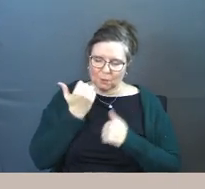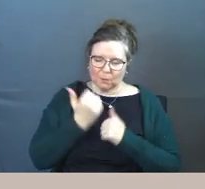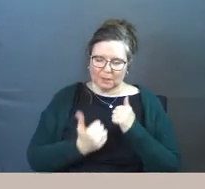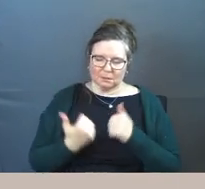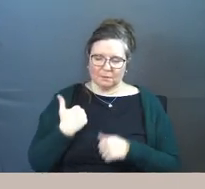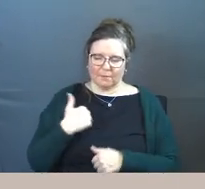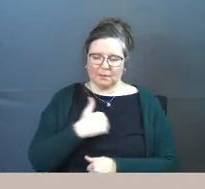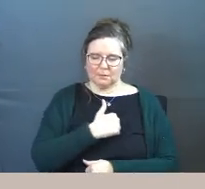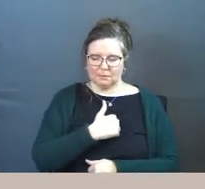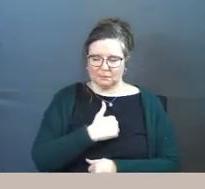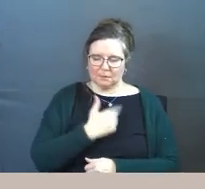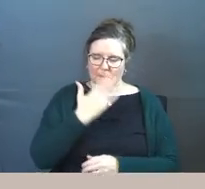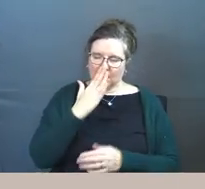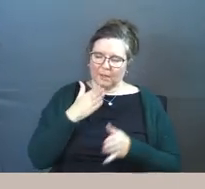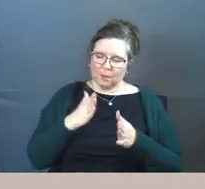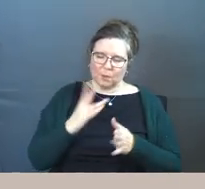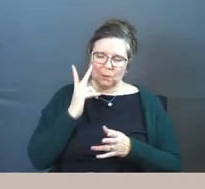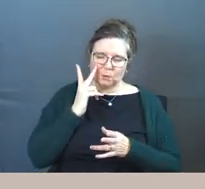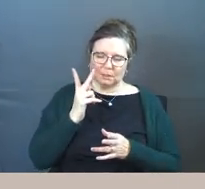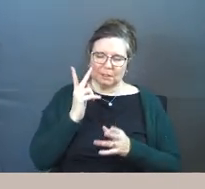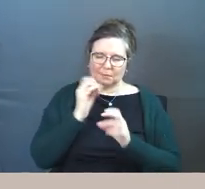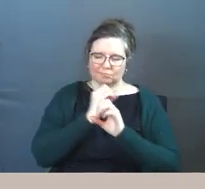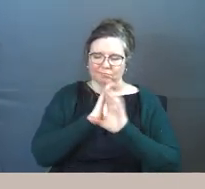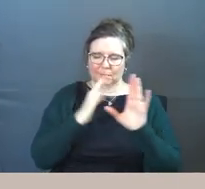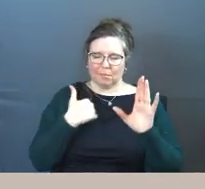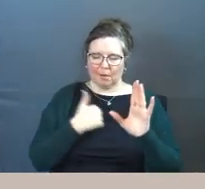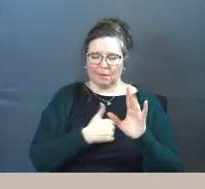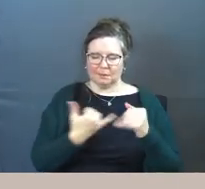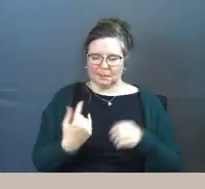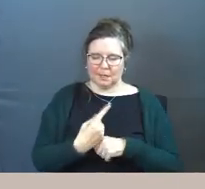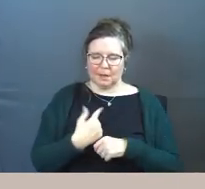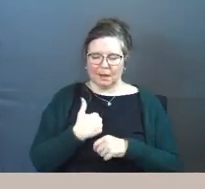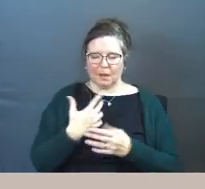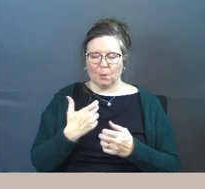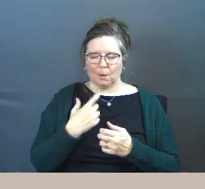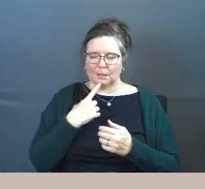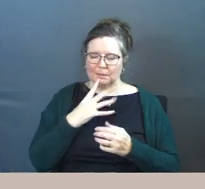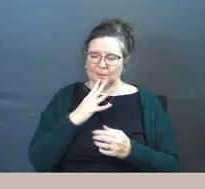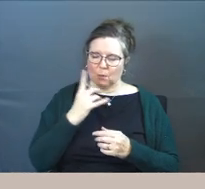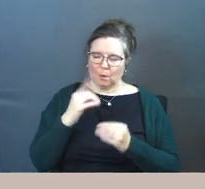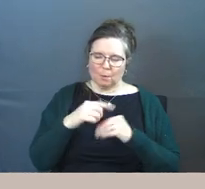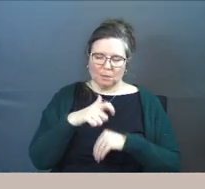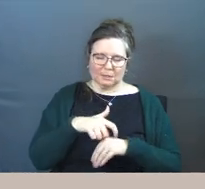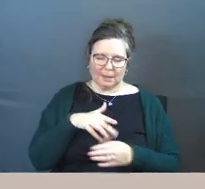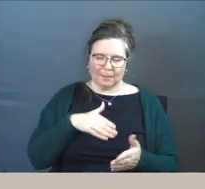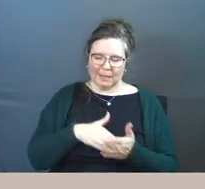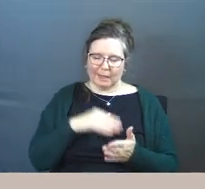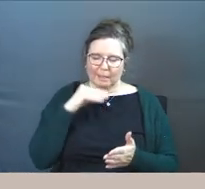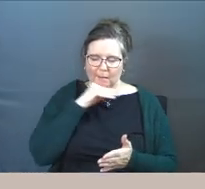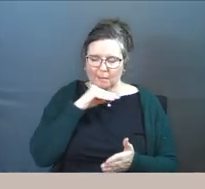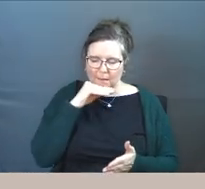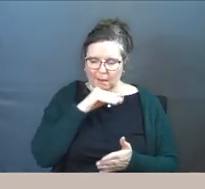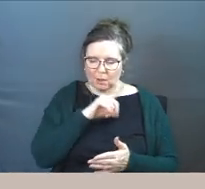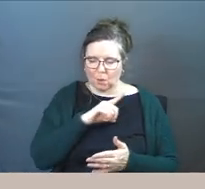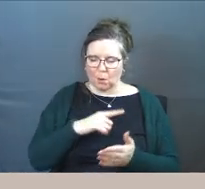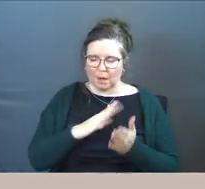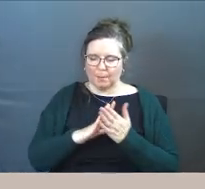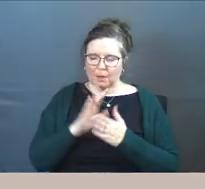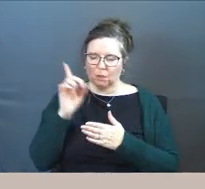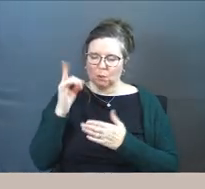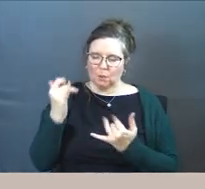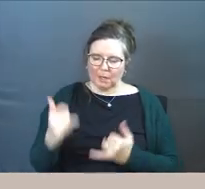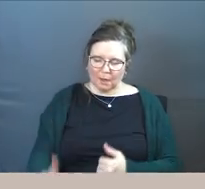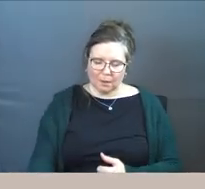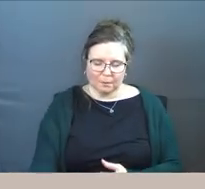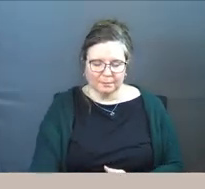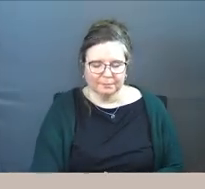us and God that's the way you see us today and God I just want to speak one more time against the lies and Lord I pray that you